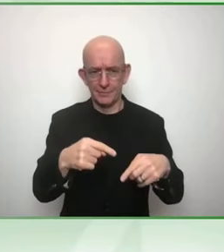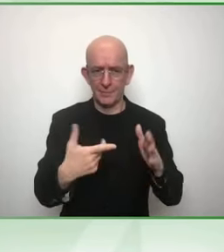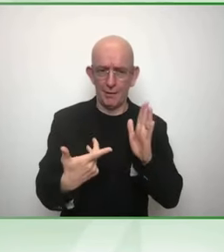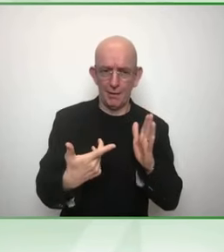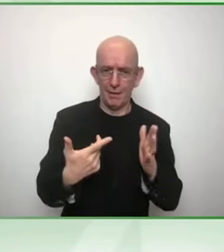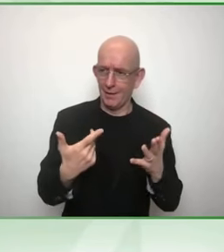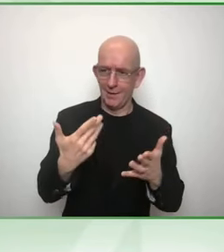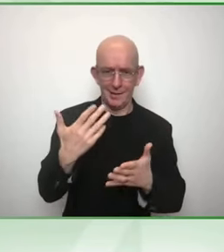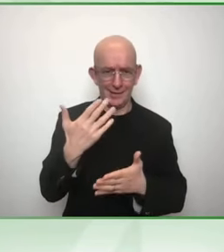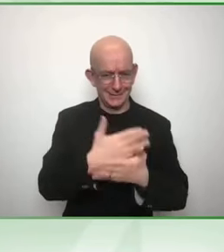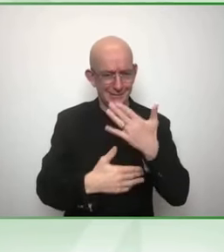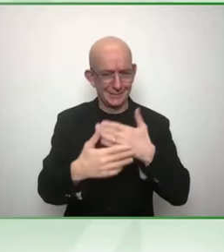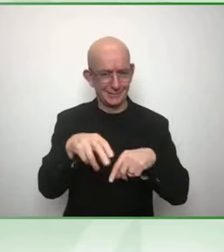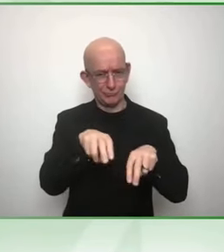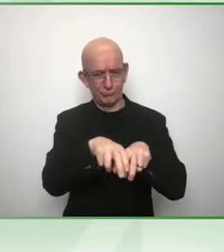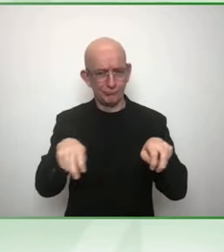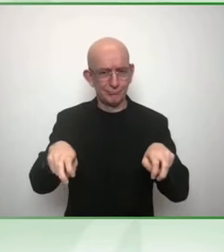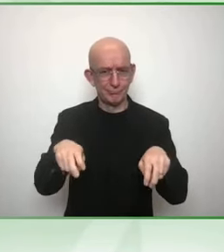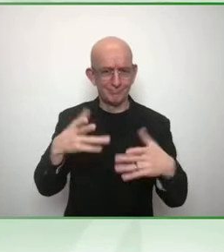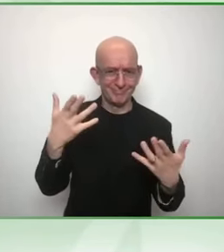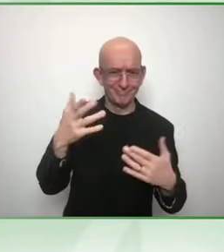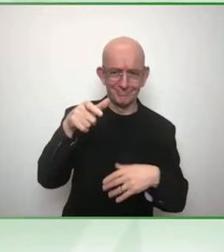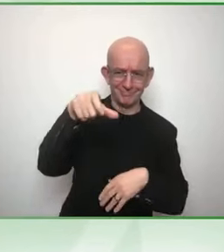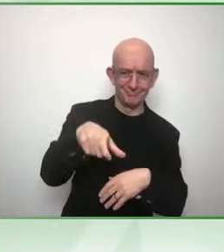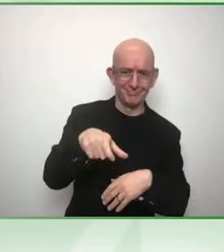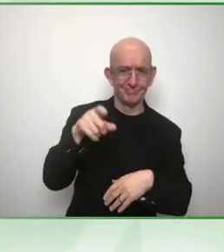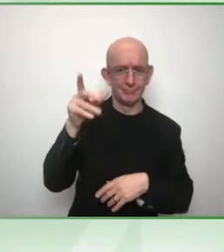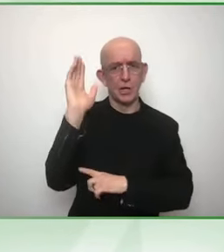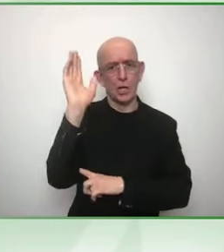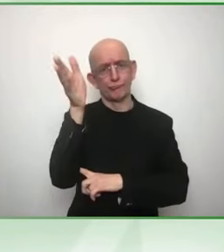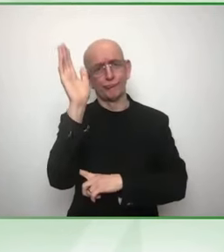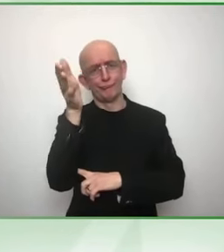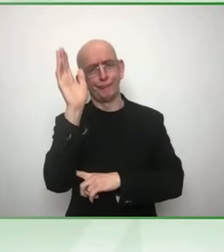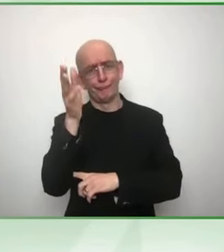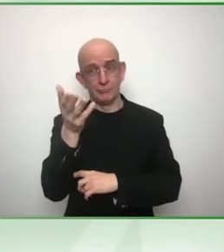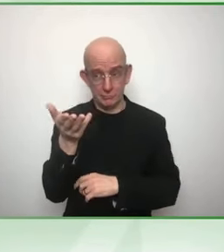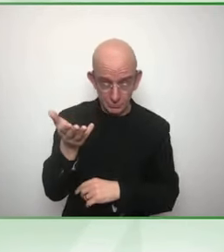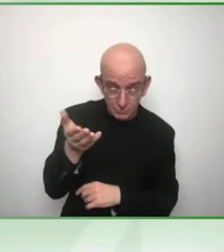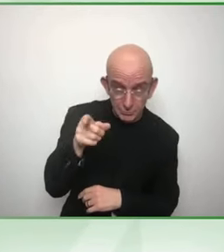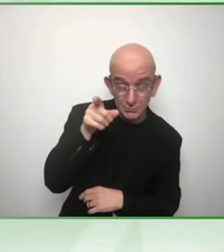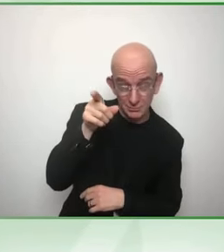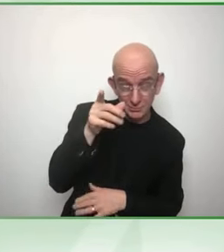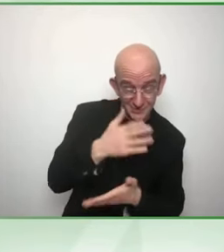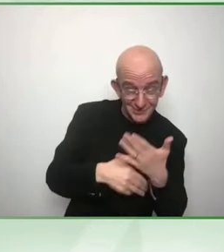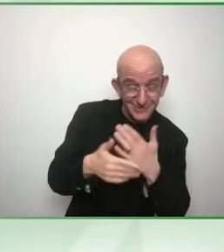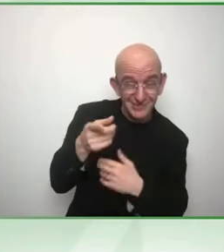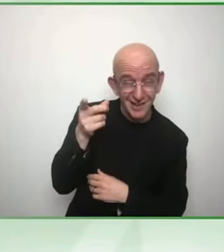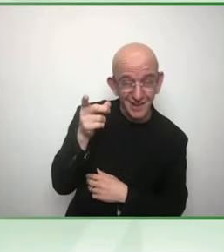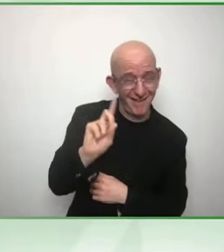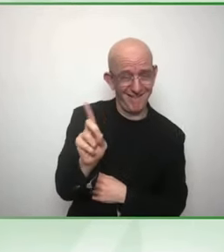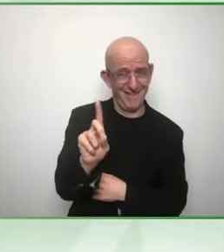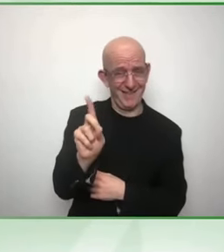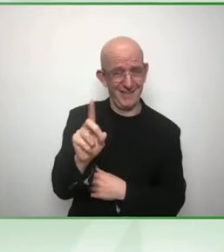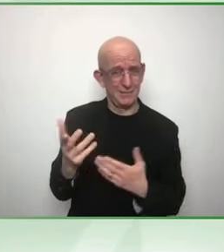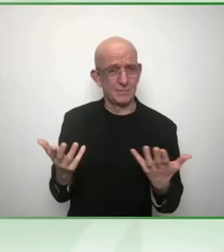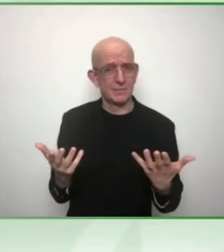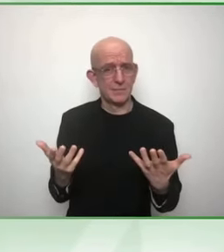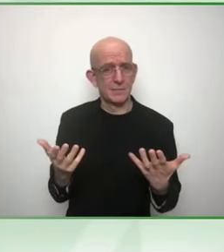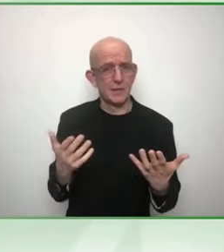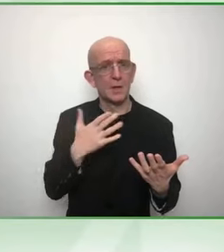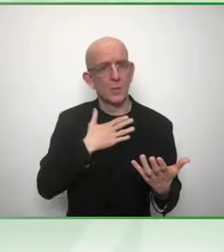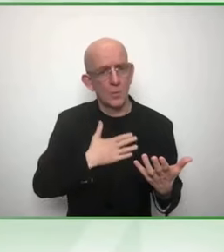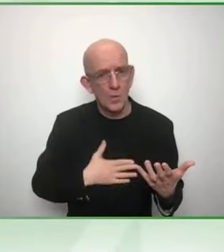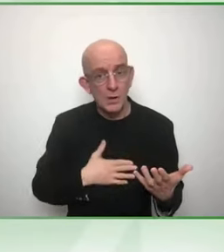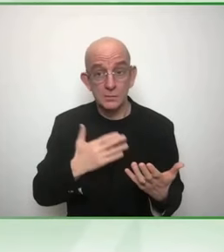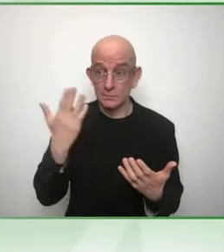health, transport. And yes, there was a few extraordinary leaders who we all have known and